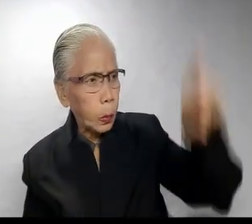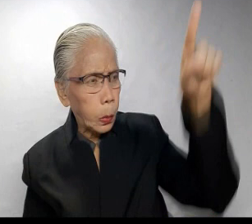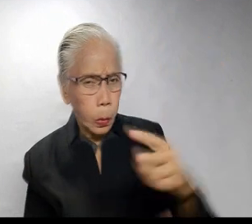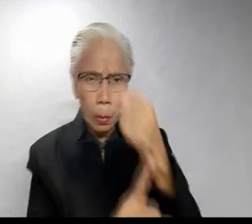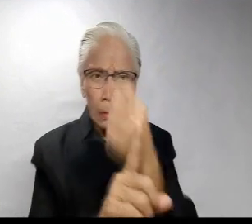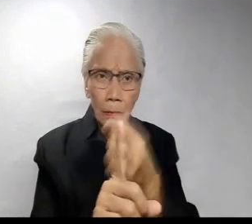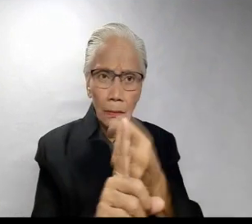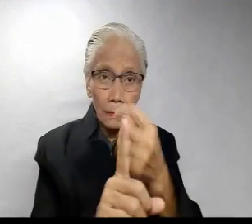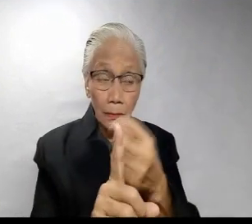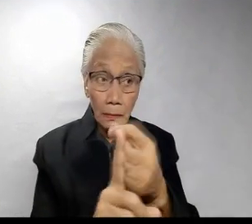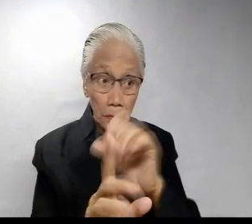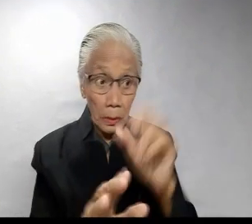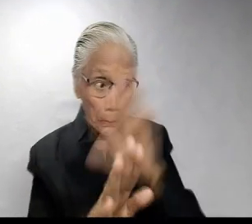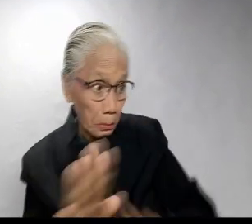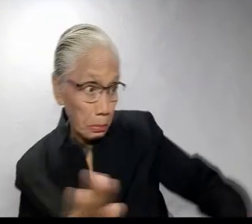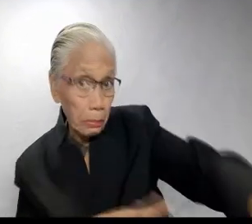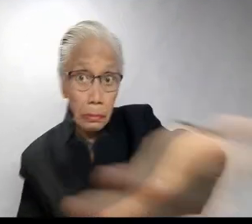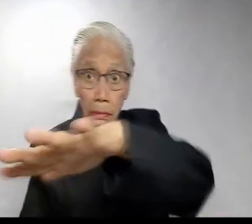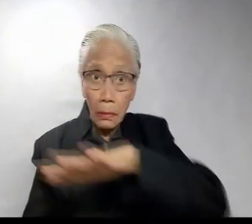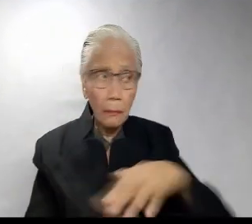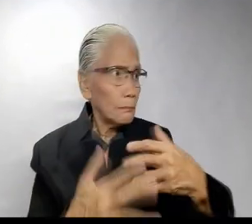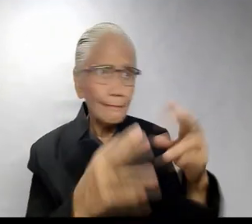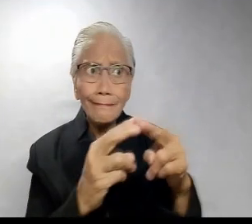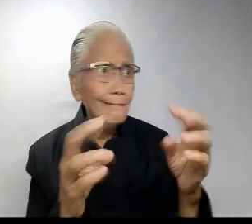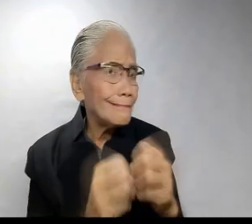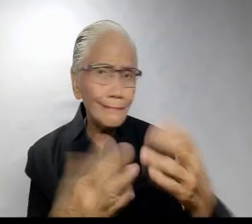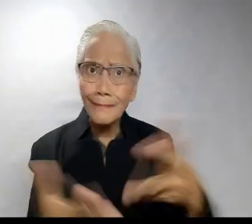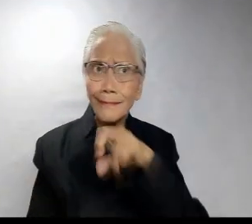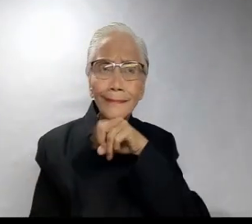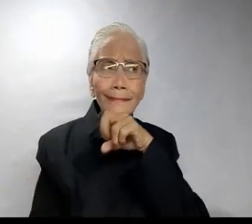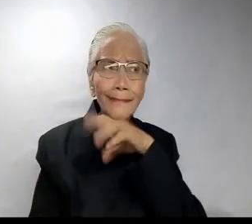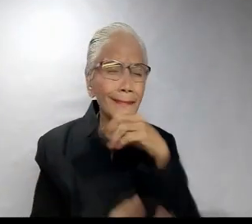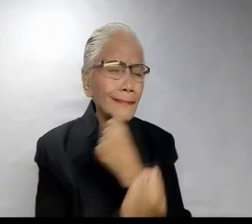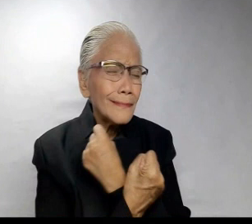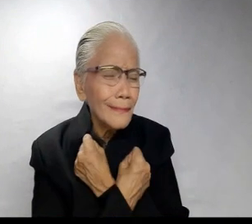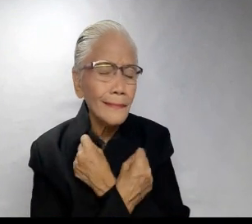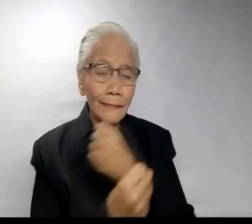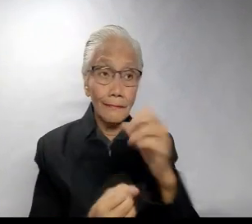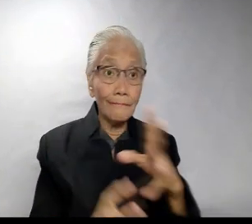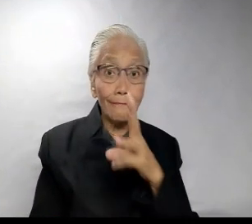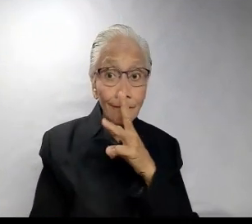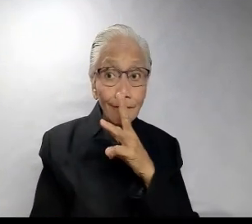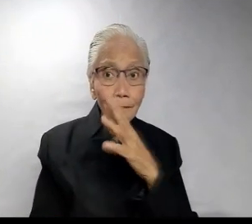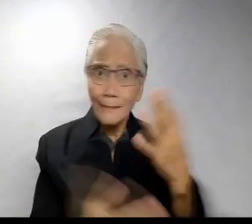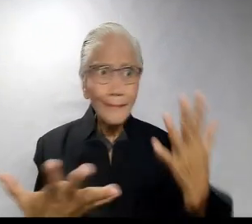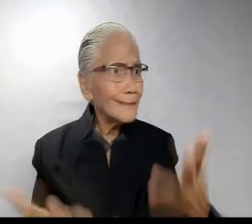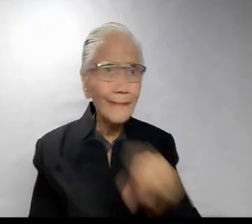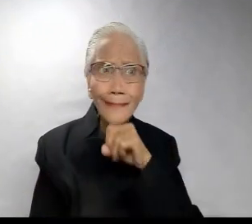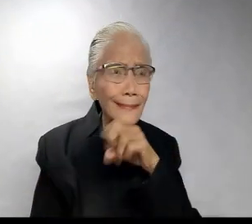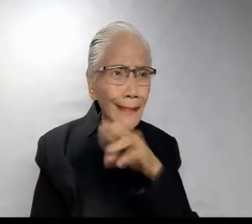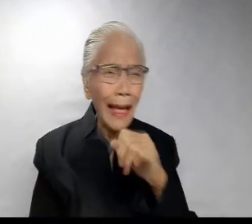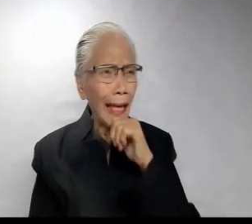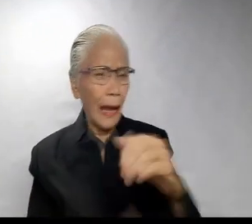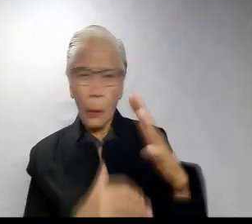temperature of its surroundings. Although frogs love water, when I hold it over this pot of boiling water, this frog is